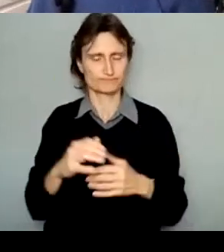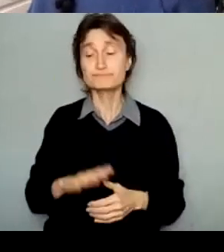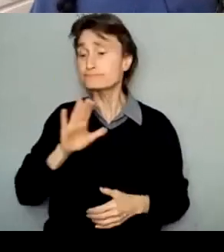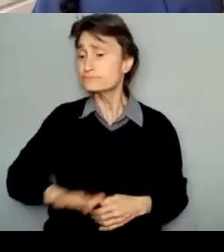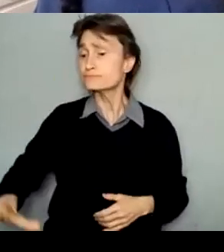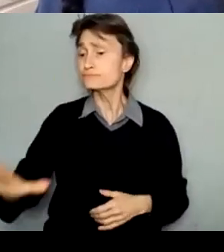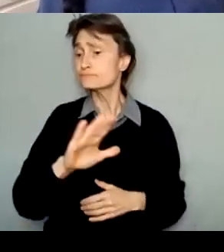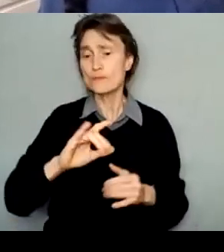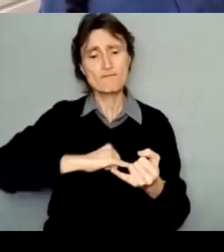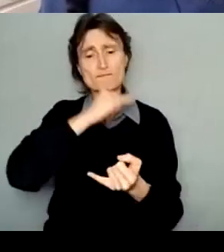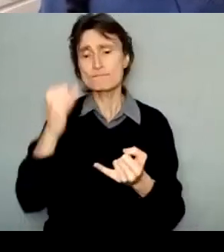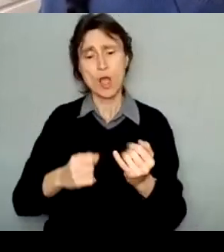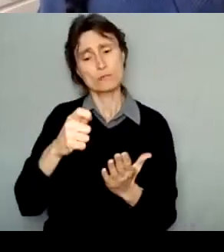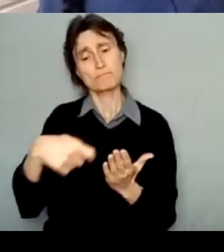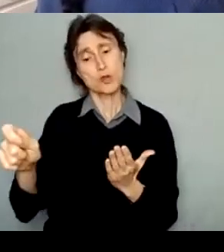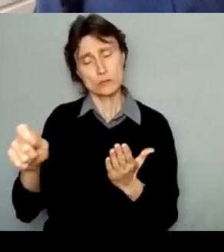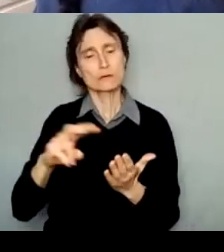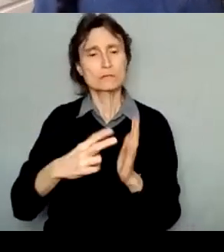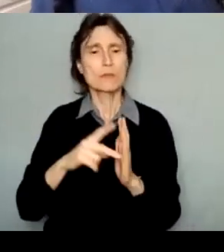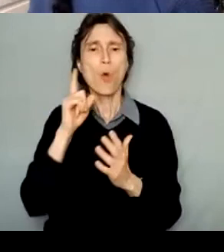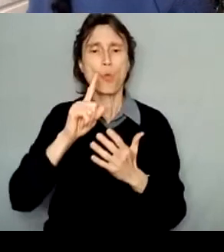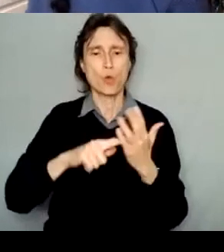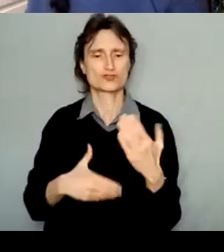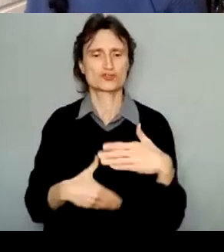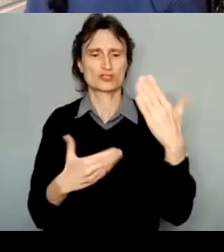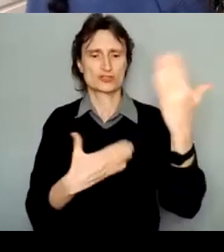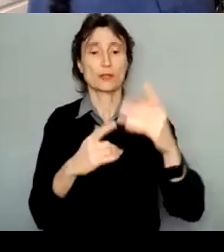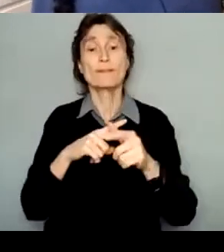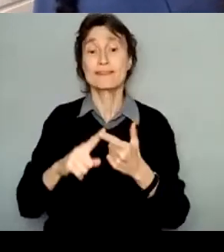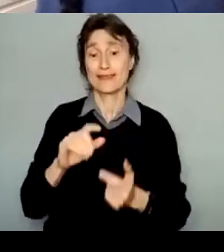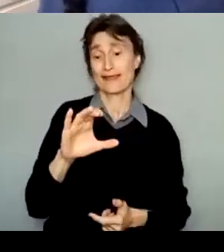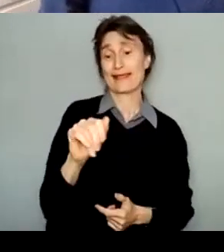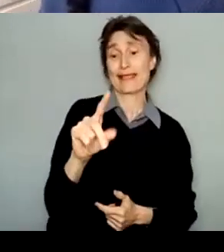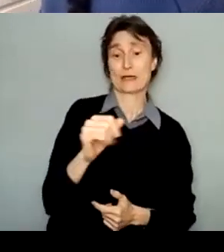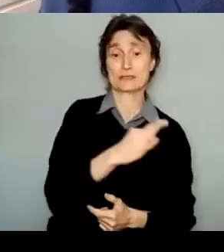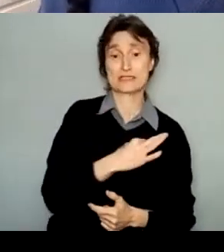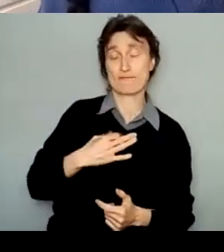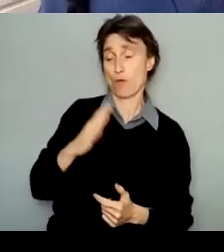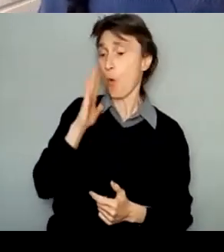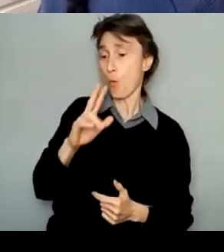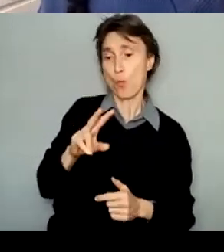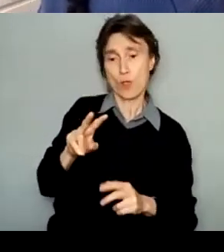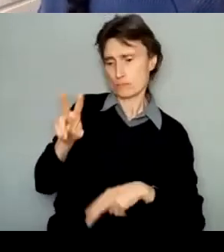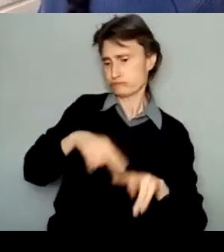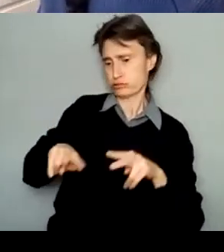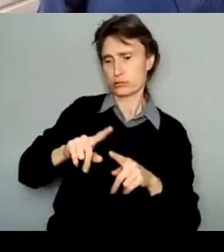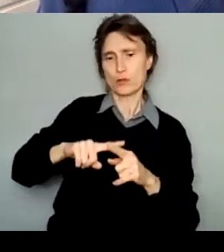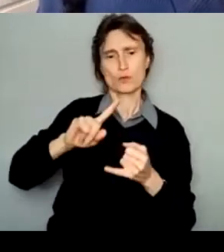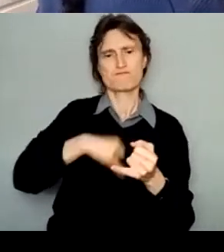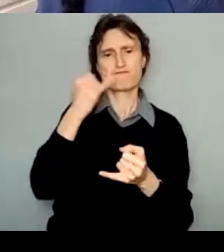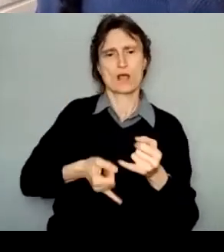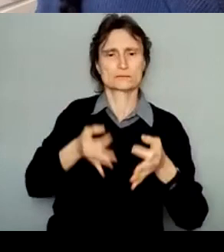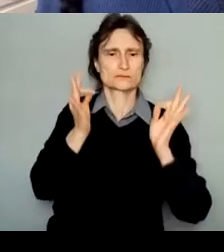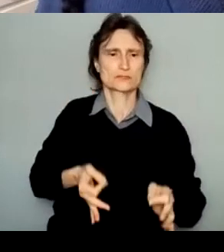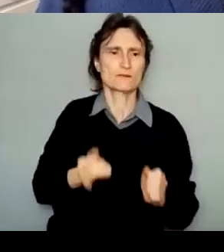list of projects recommended for funding. CADA staff will review these recommendations and finalize the funding list. If